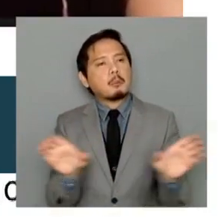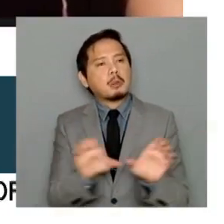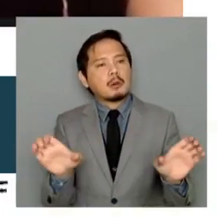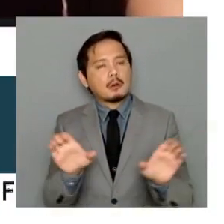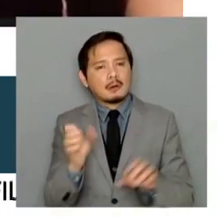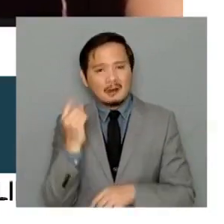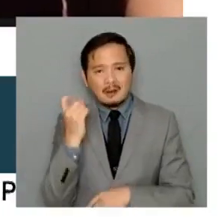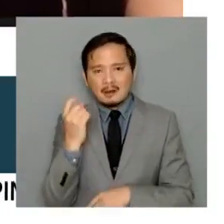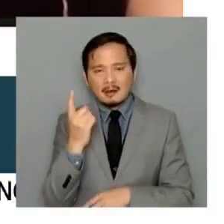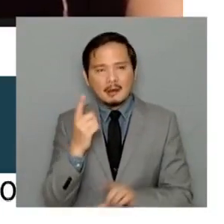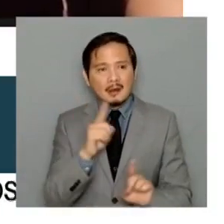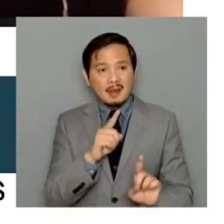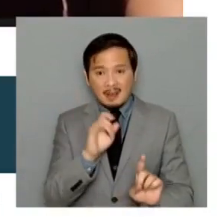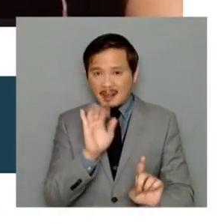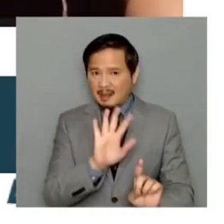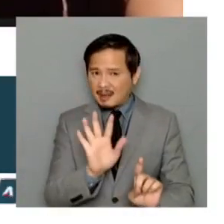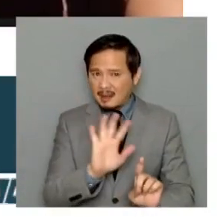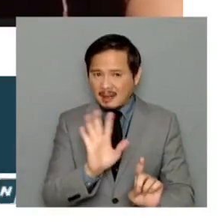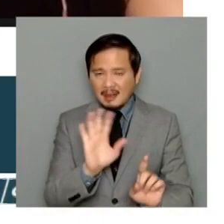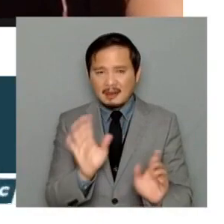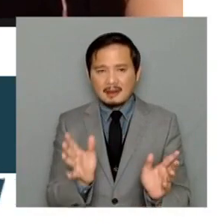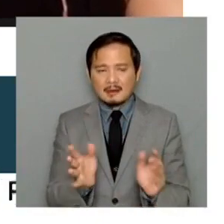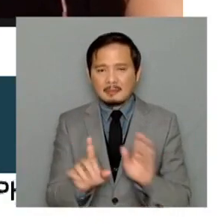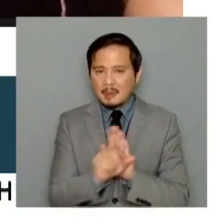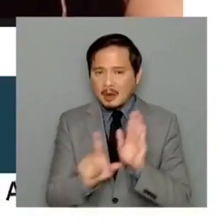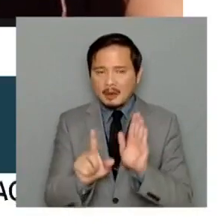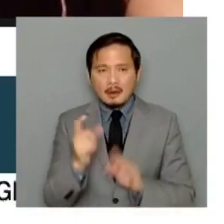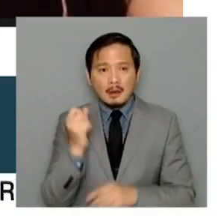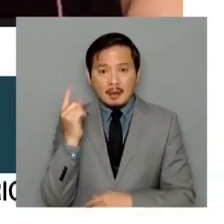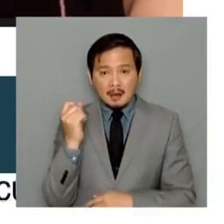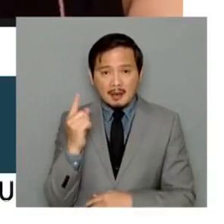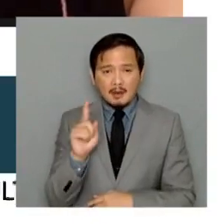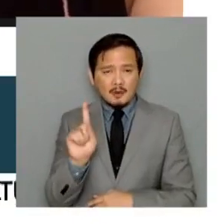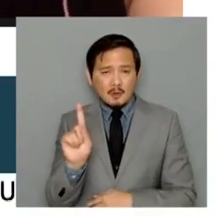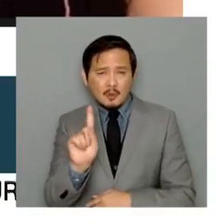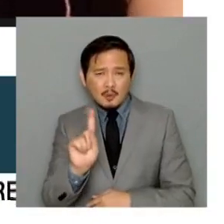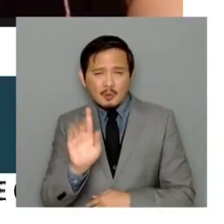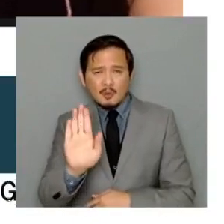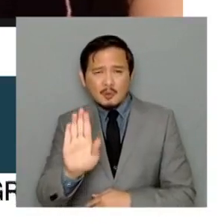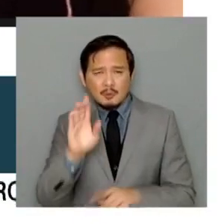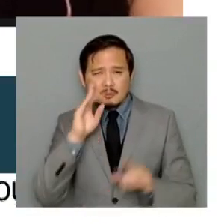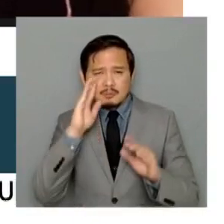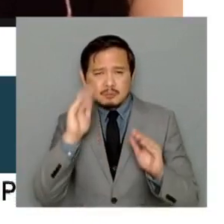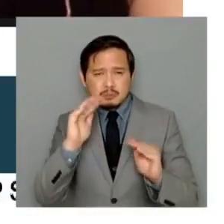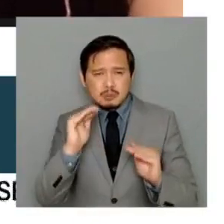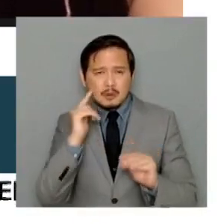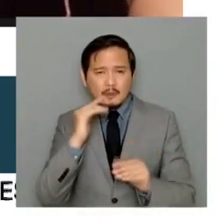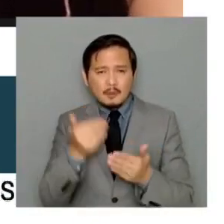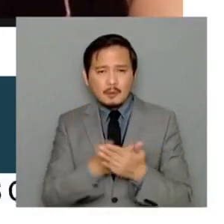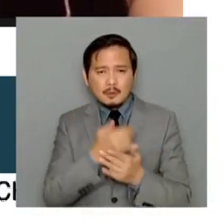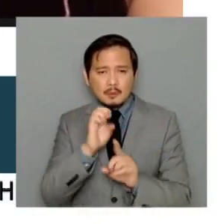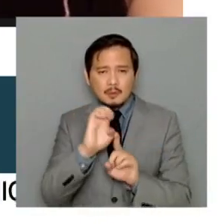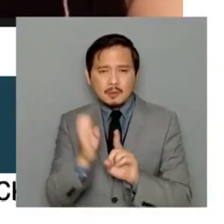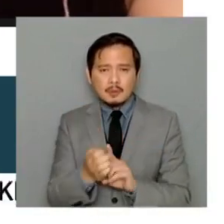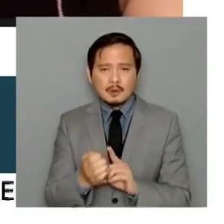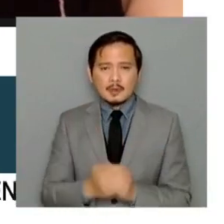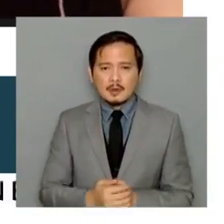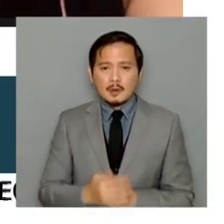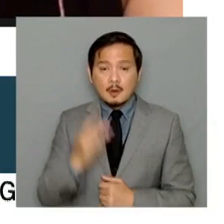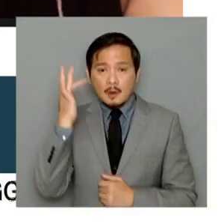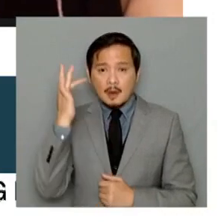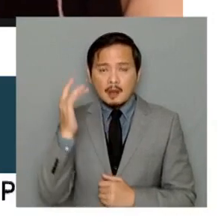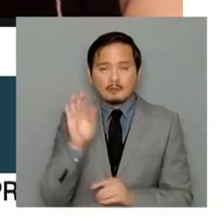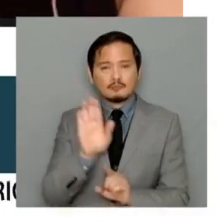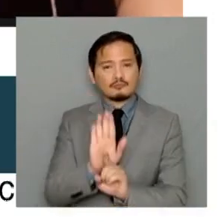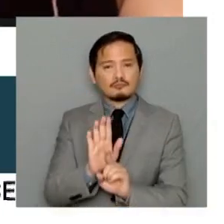to begin with. So what are your expectations from the incoming environment secretary? We know that the advocacy is there. We know